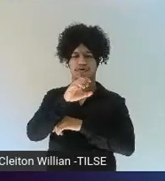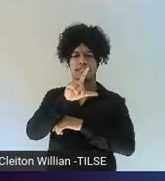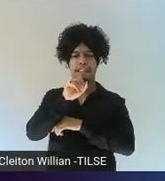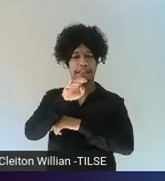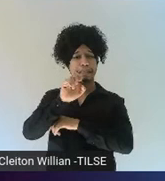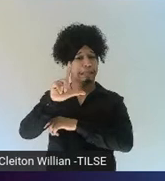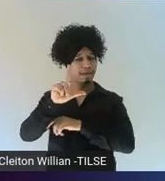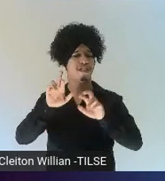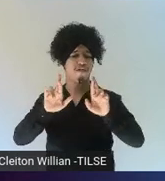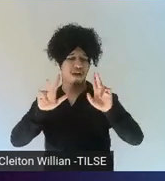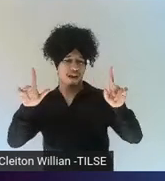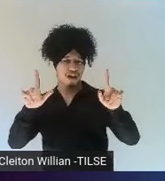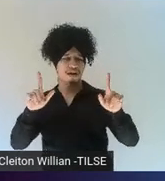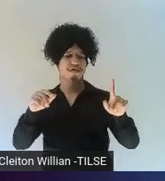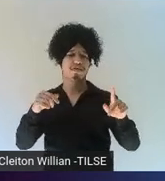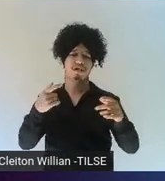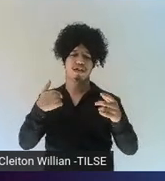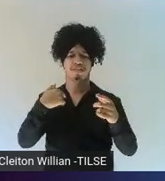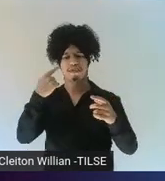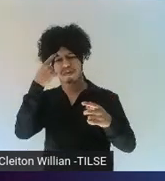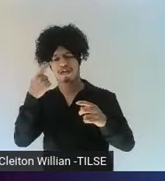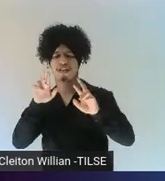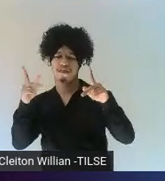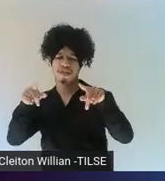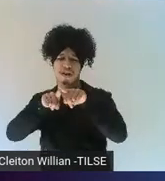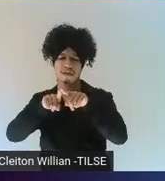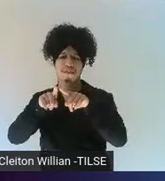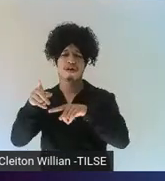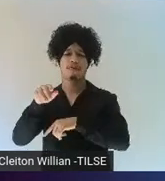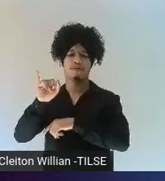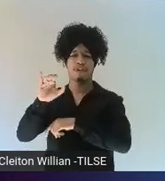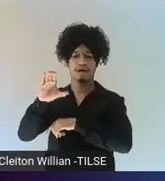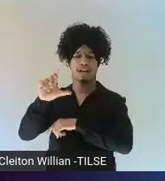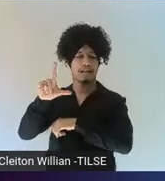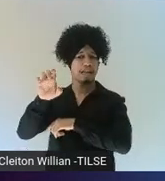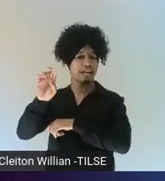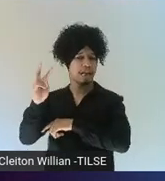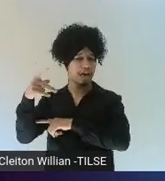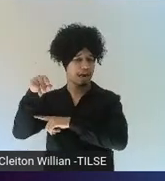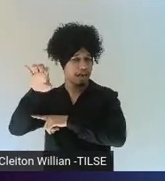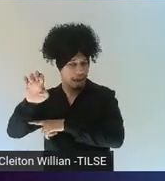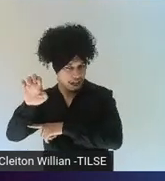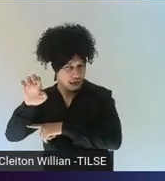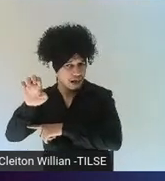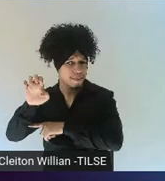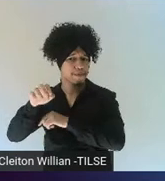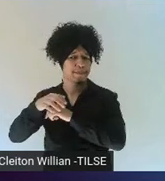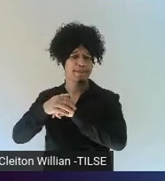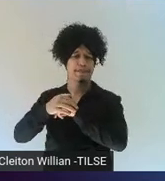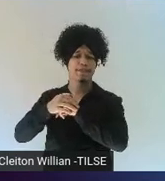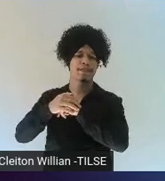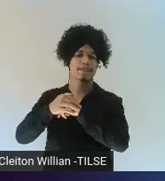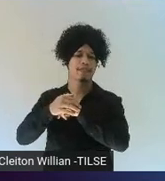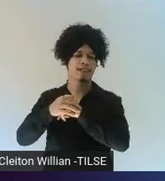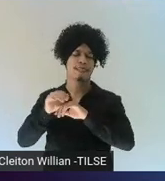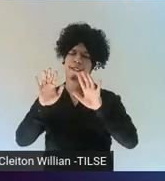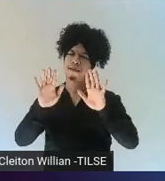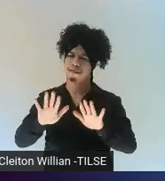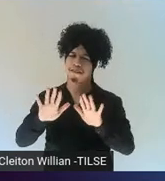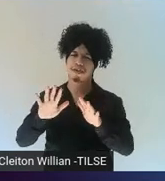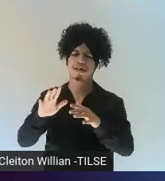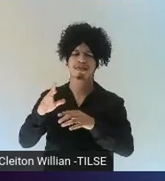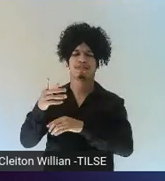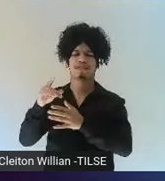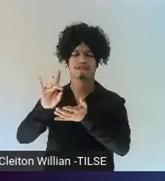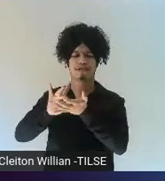consider essentially different from something like integrating content and language in higher education. But Dalton Puffer says